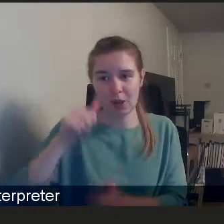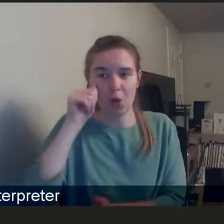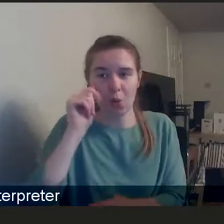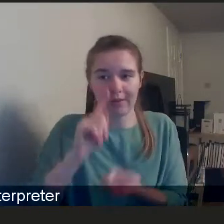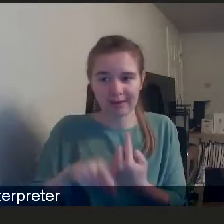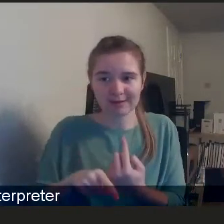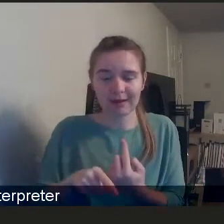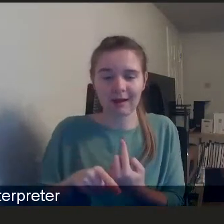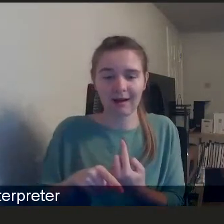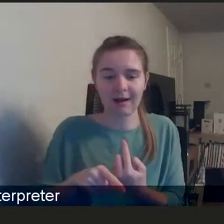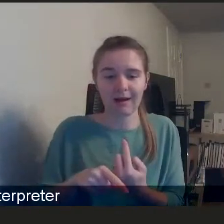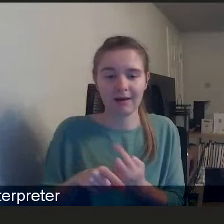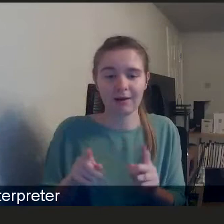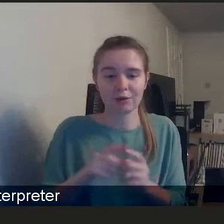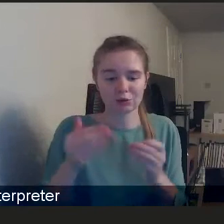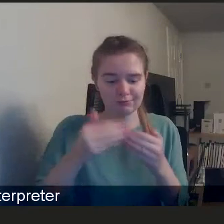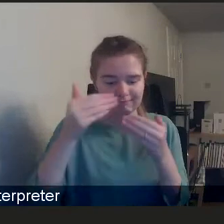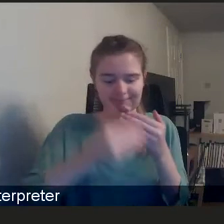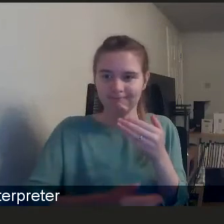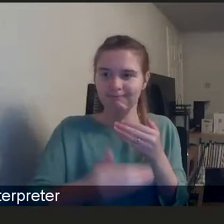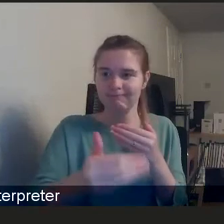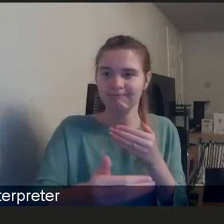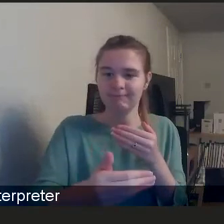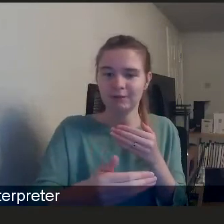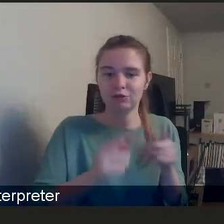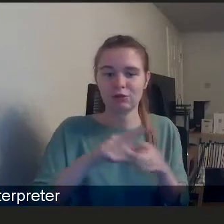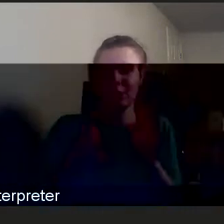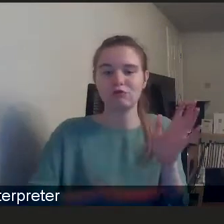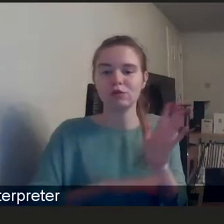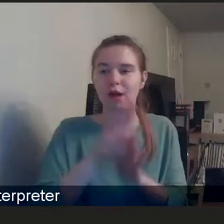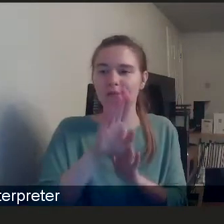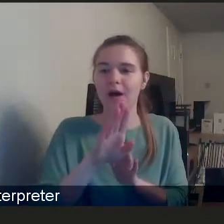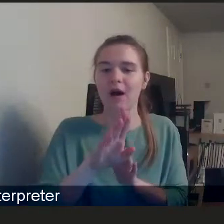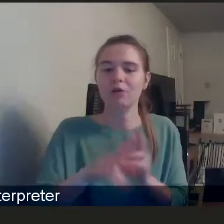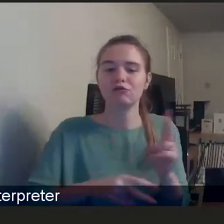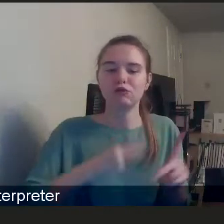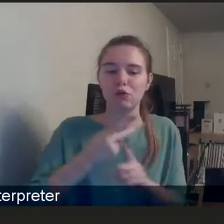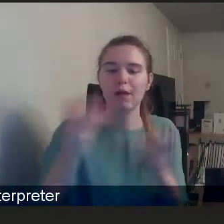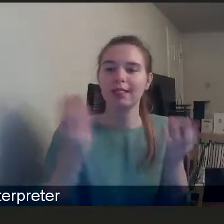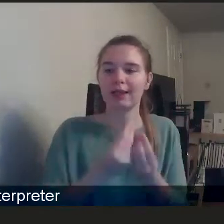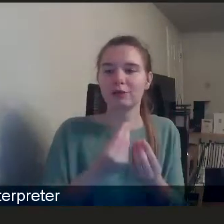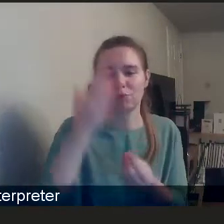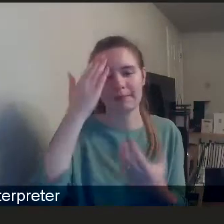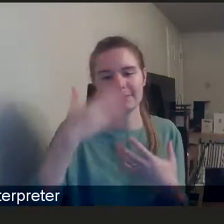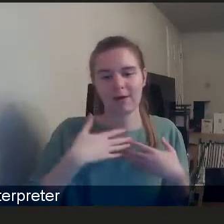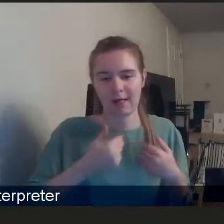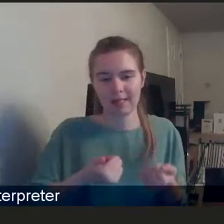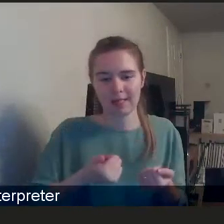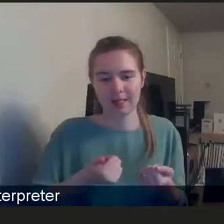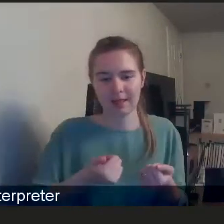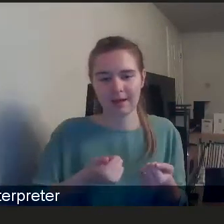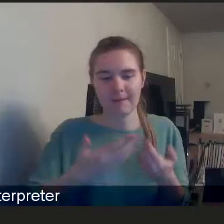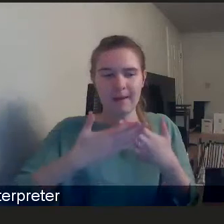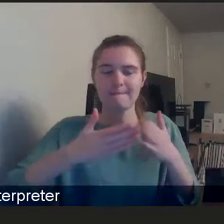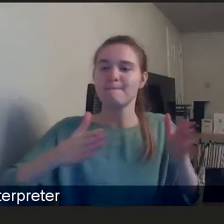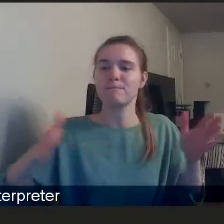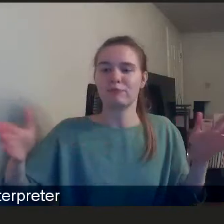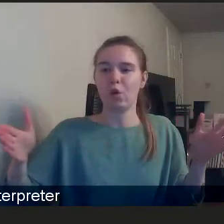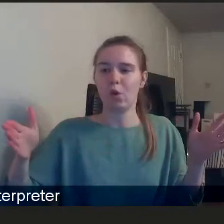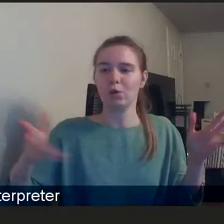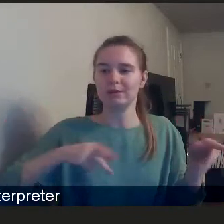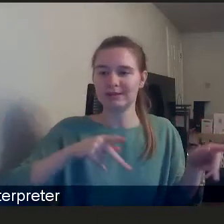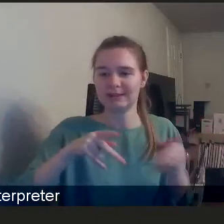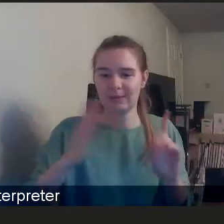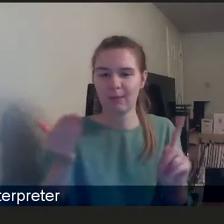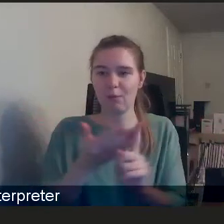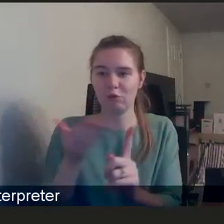And absolutely, as we move forward, you know, and kind of recovery and renewal, particularly around mental health, but looking across the kind of broader whole systems approach,